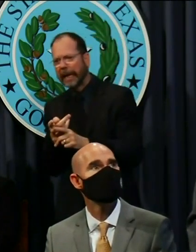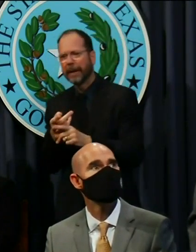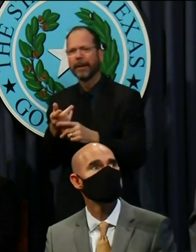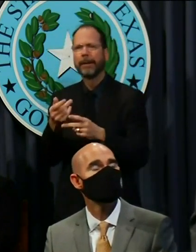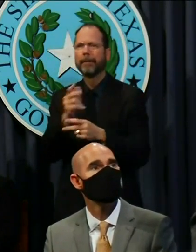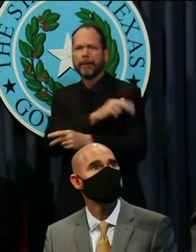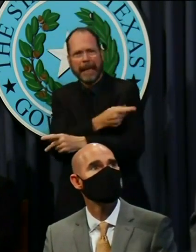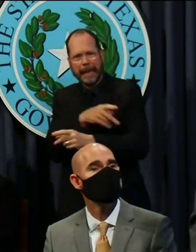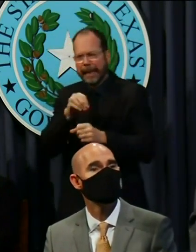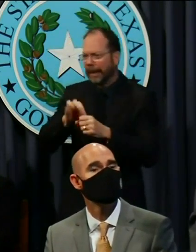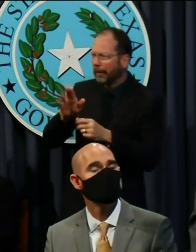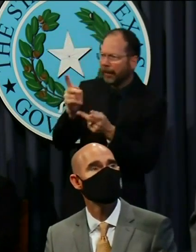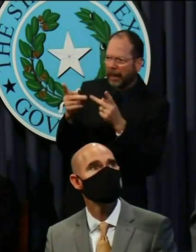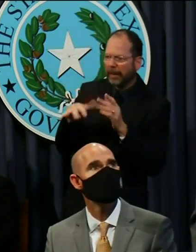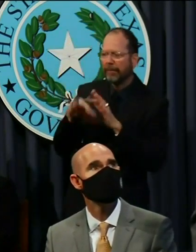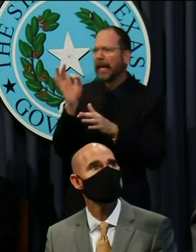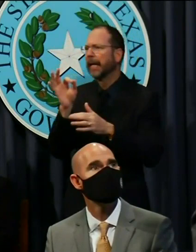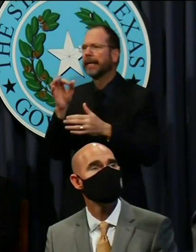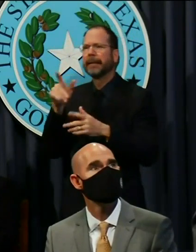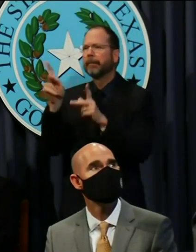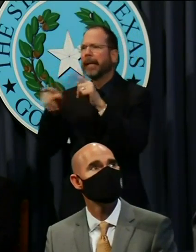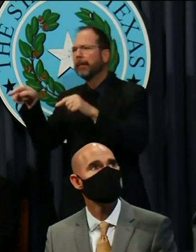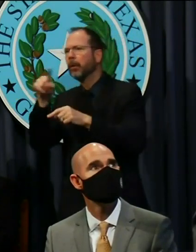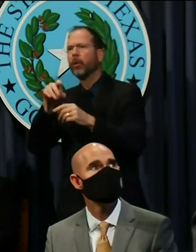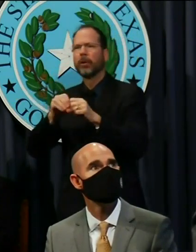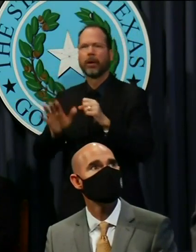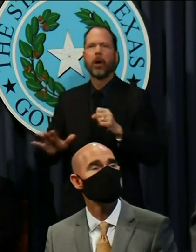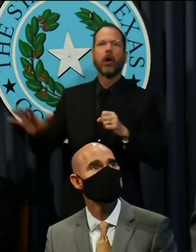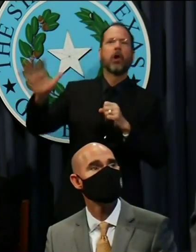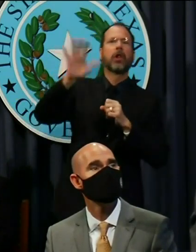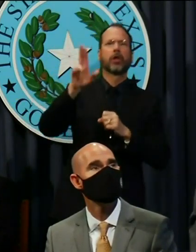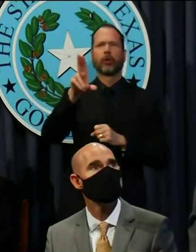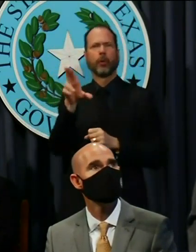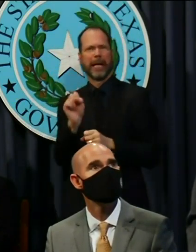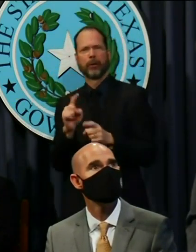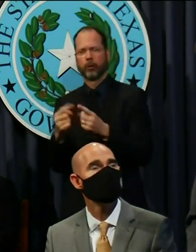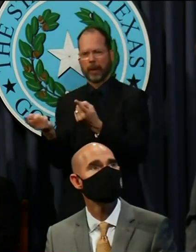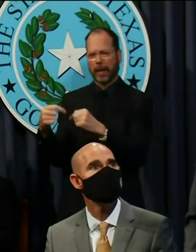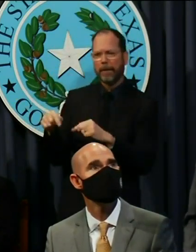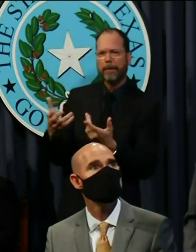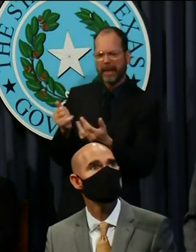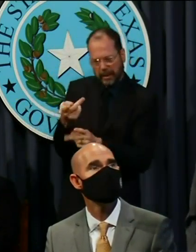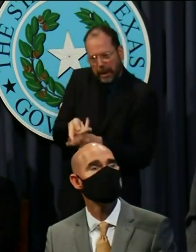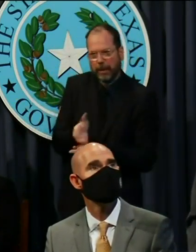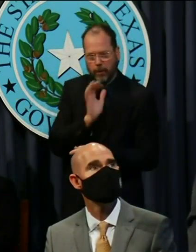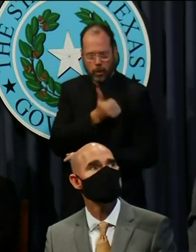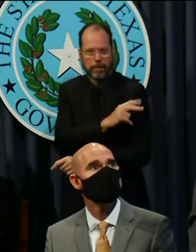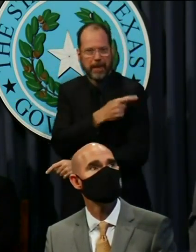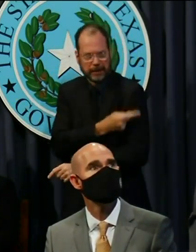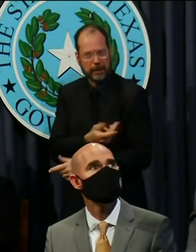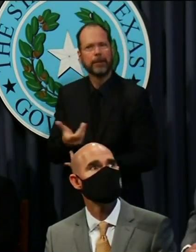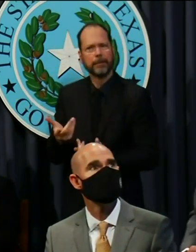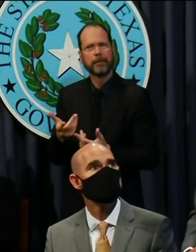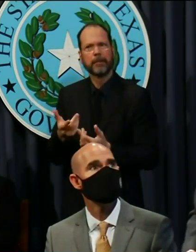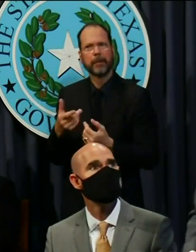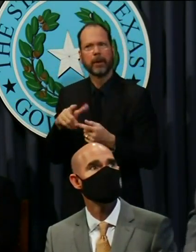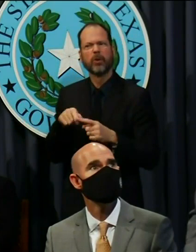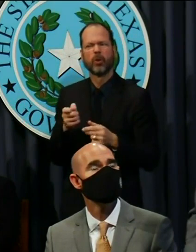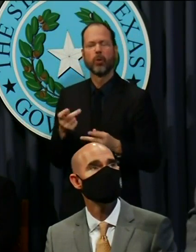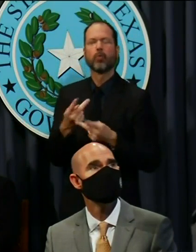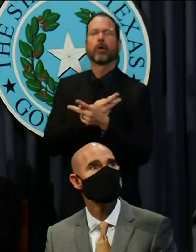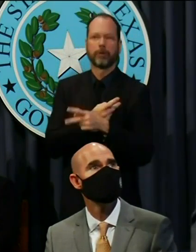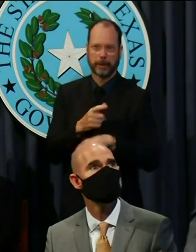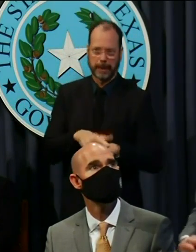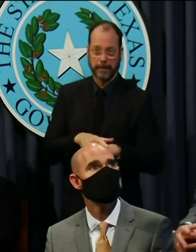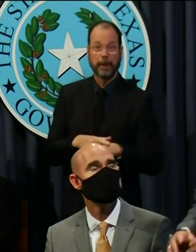their facilities, finding manpower across the entire country to come in and care for patients in some of their worst times.